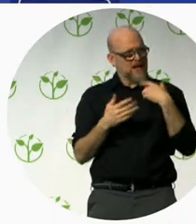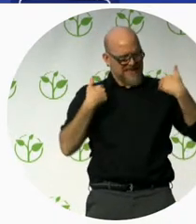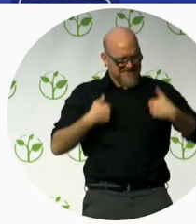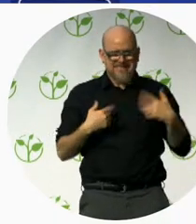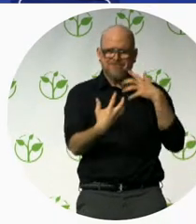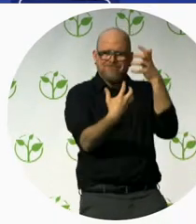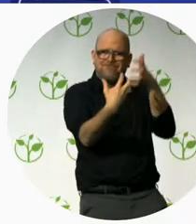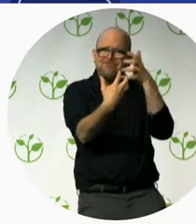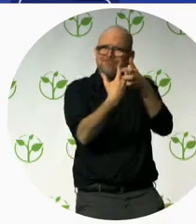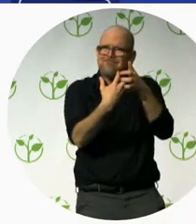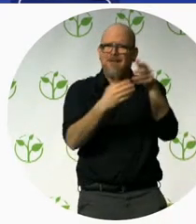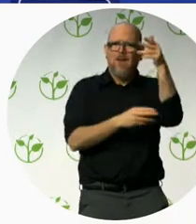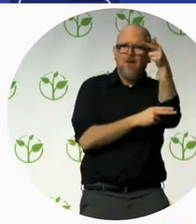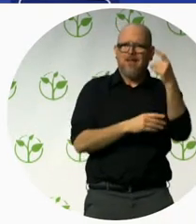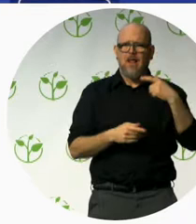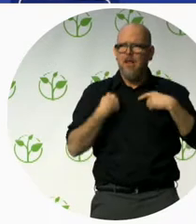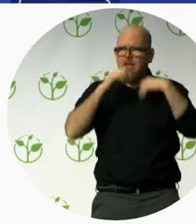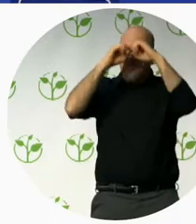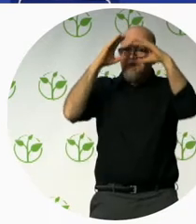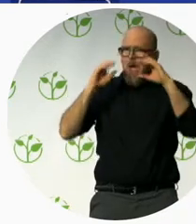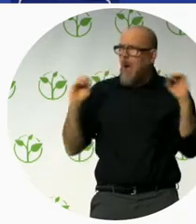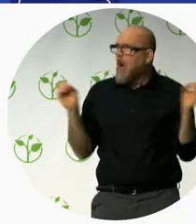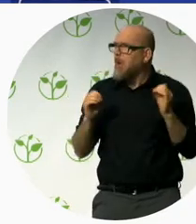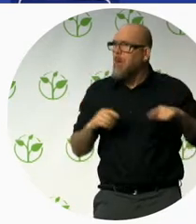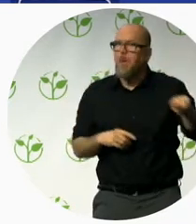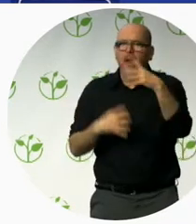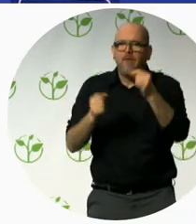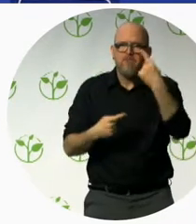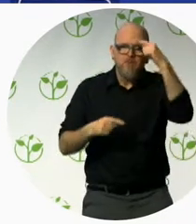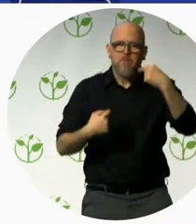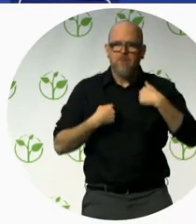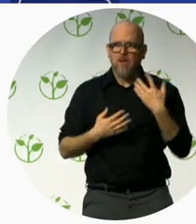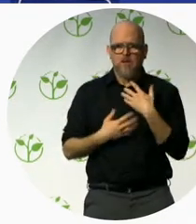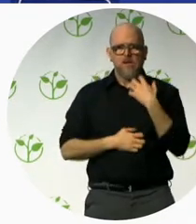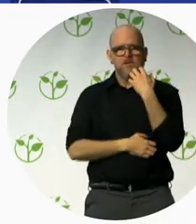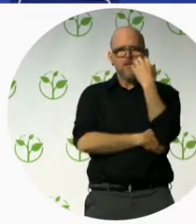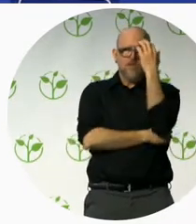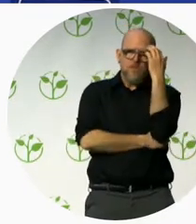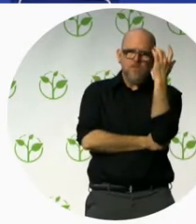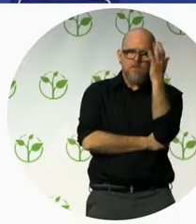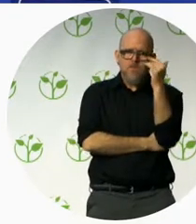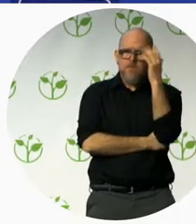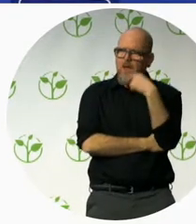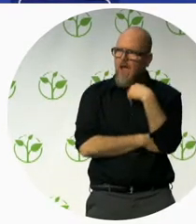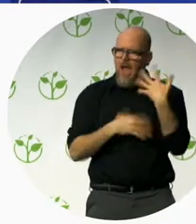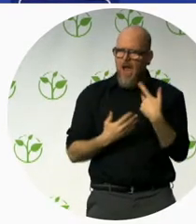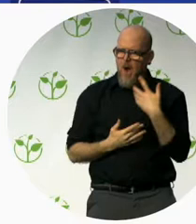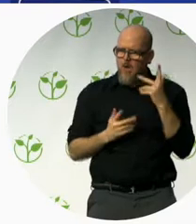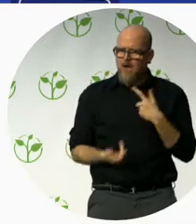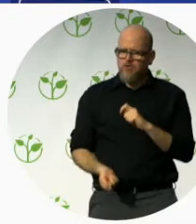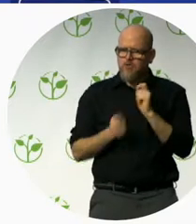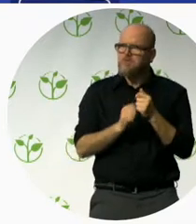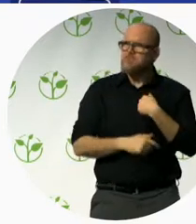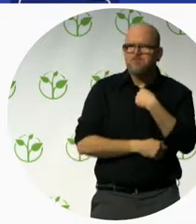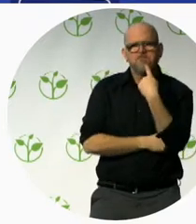disabled questions, we're going to get more guests. And the first we did 2003 was we rent a wheelchair and let everyone in